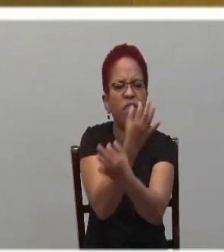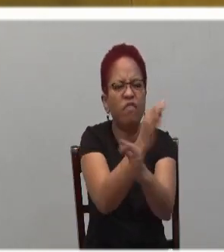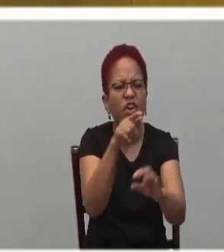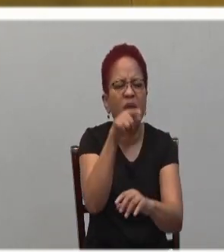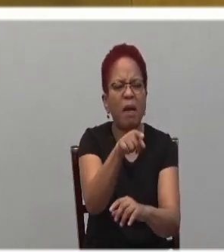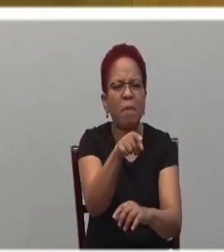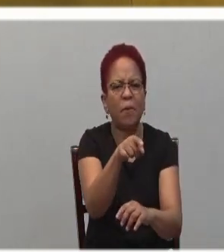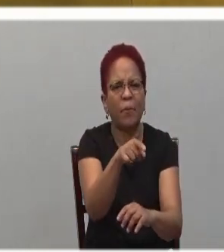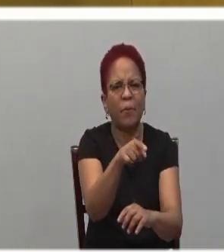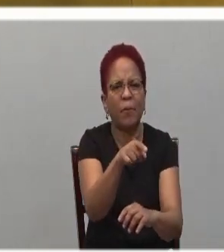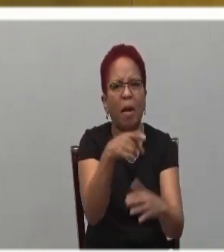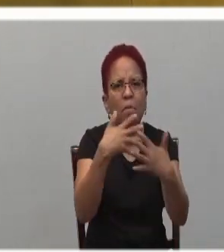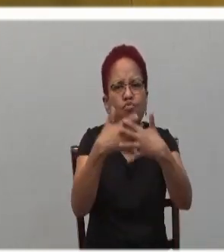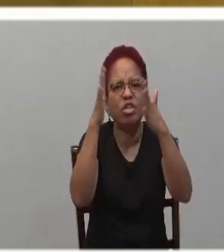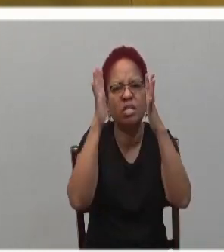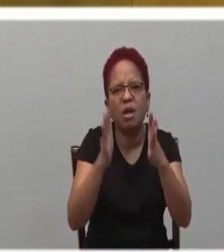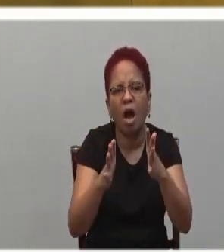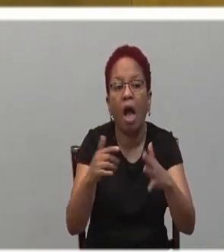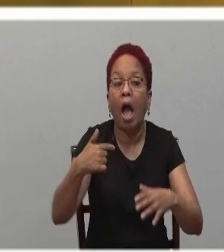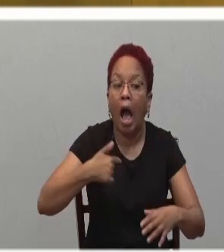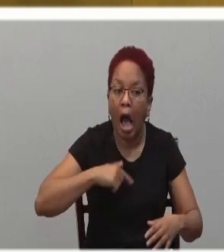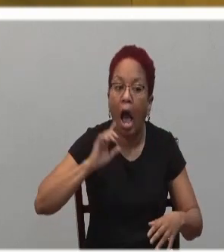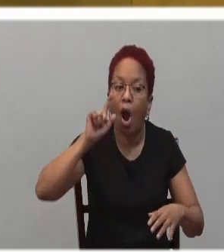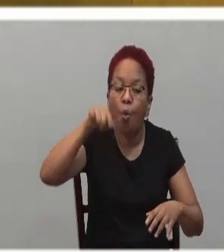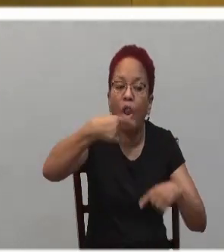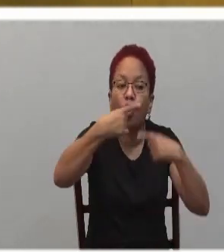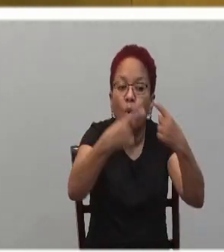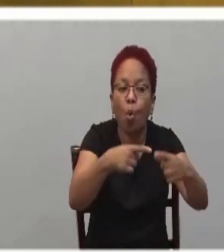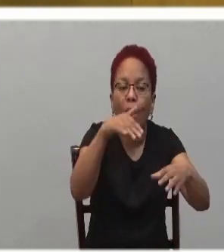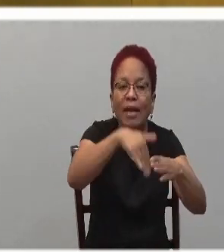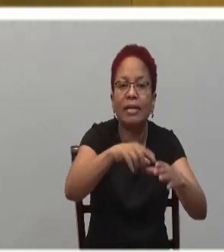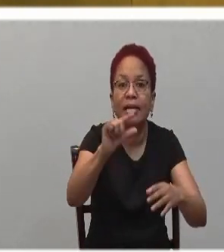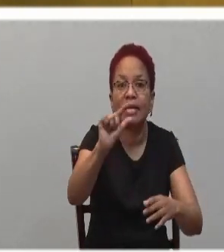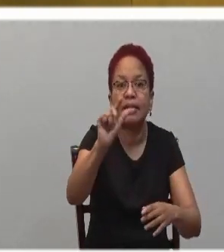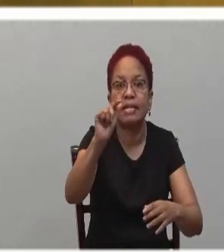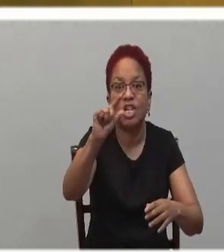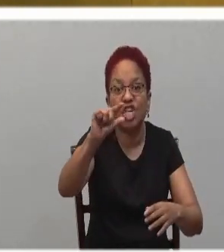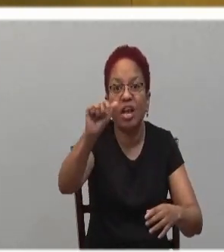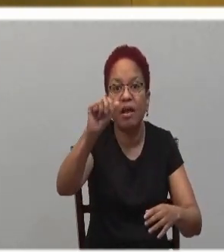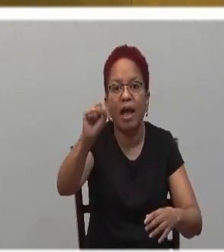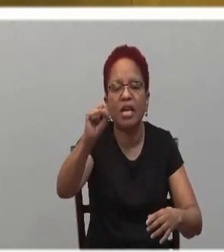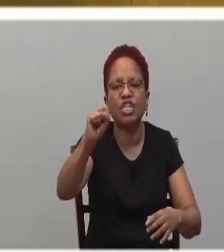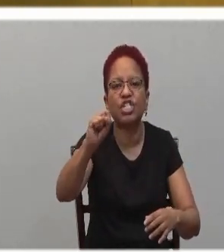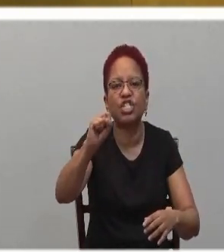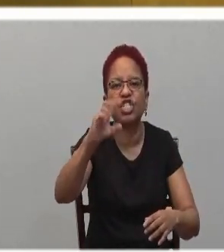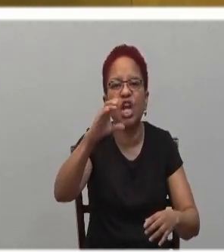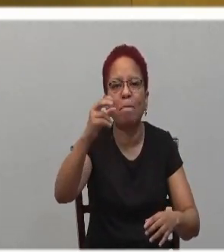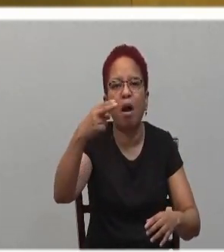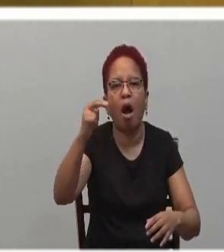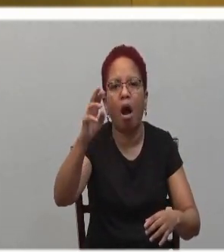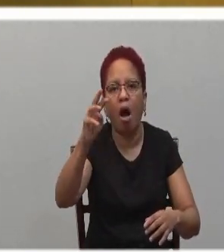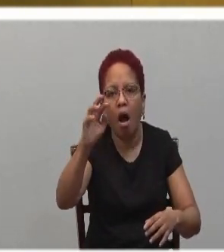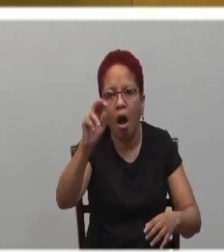was he able to do that because of the spirit, because of the Holy Spirit.